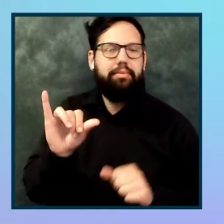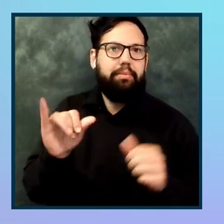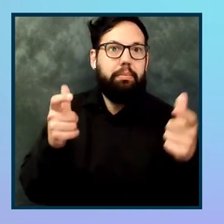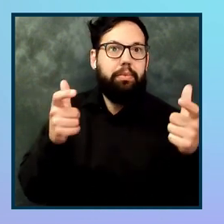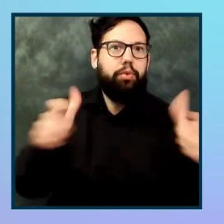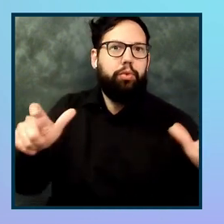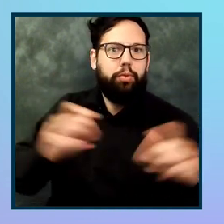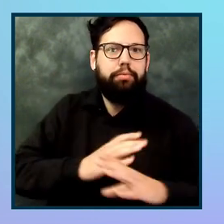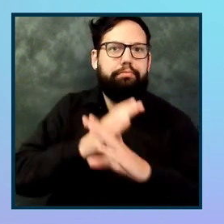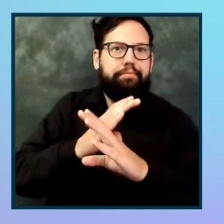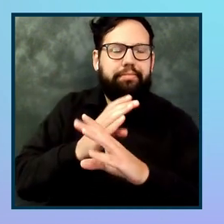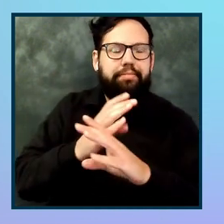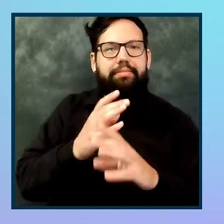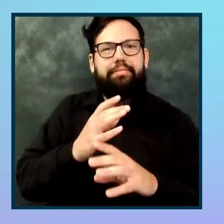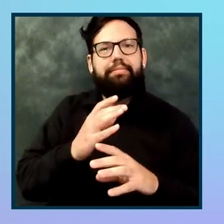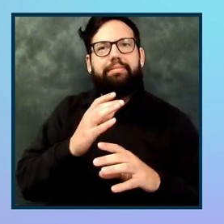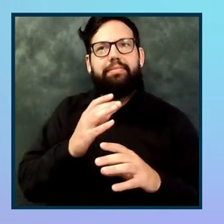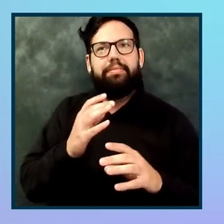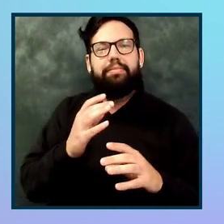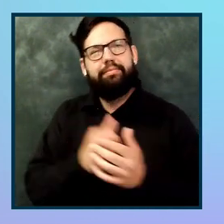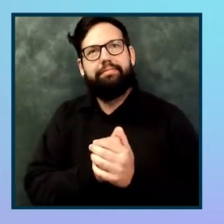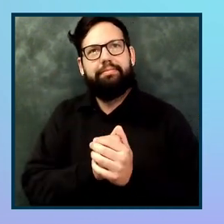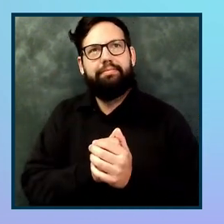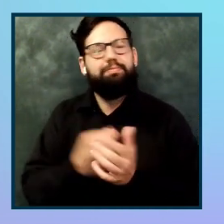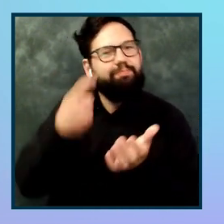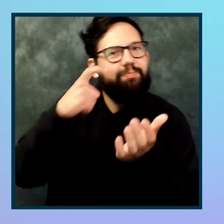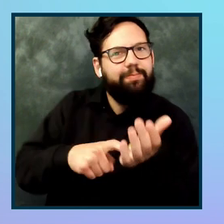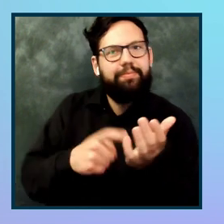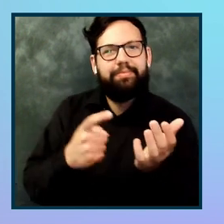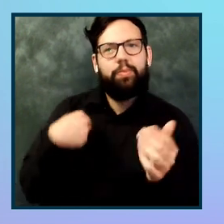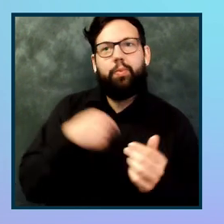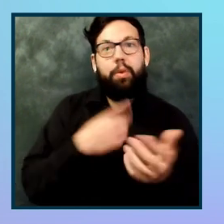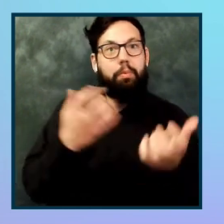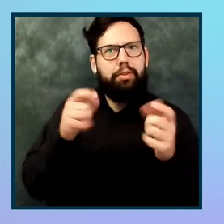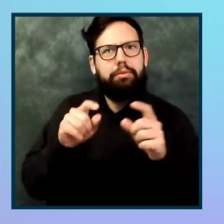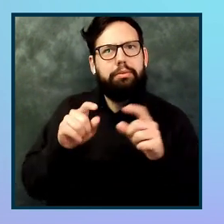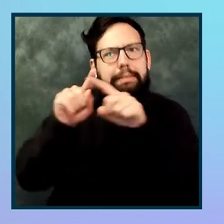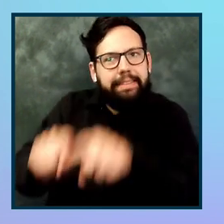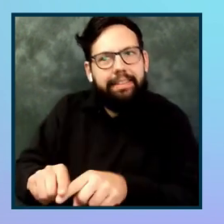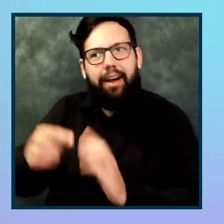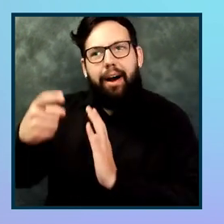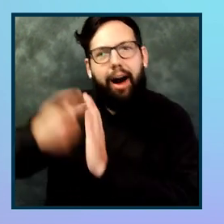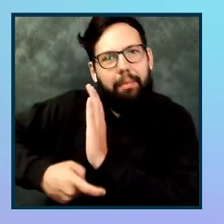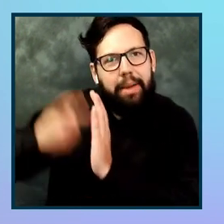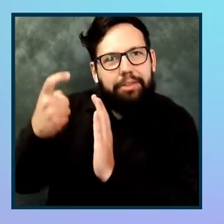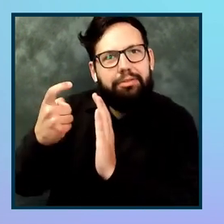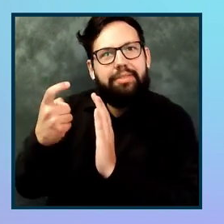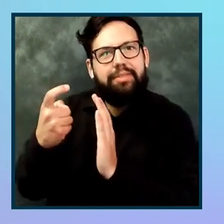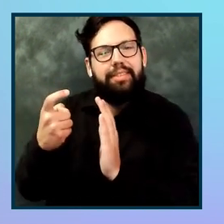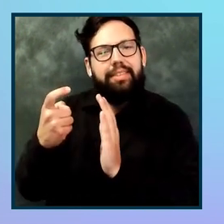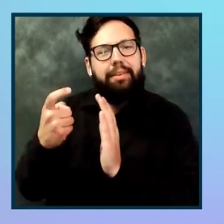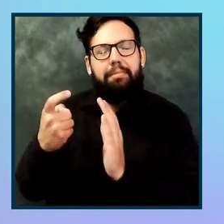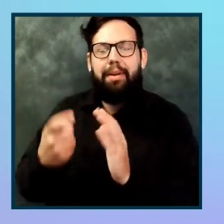trying to leverage automation as much as you possibly can, right? But automation just simply can't